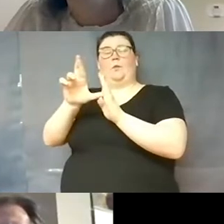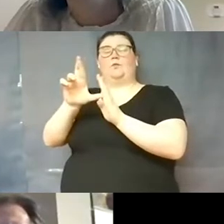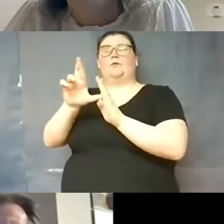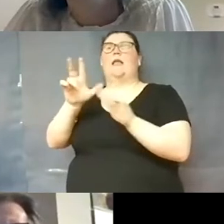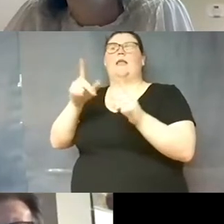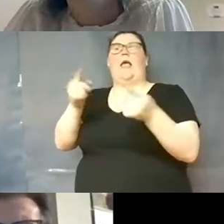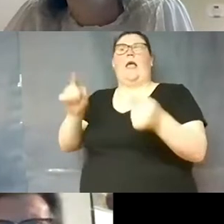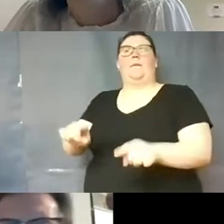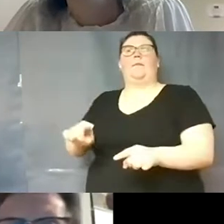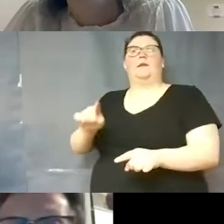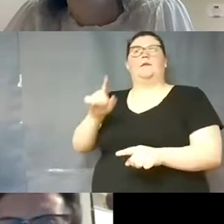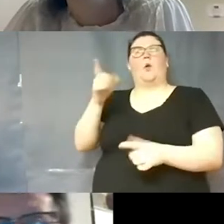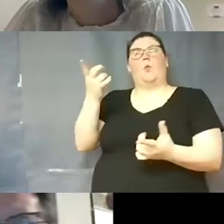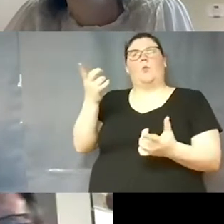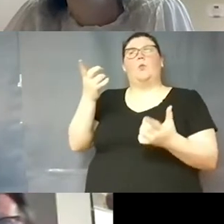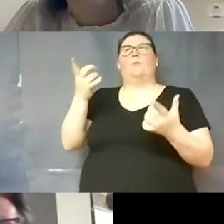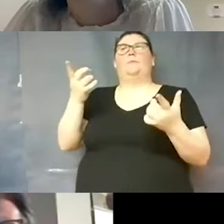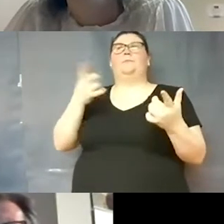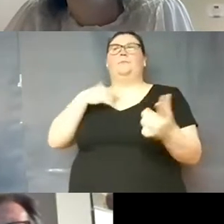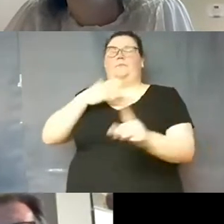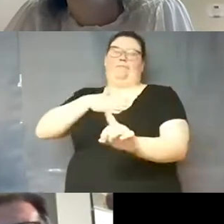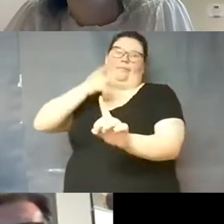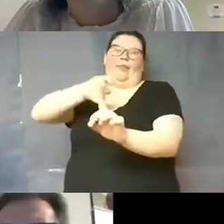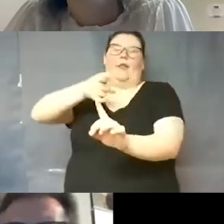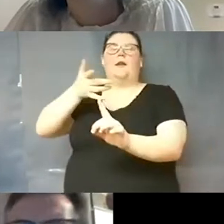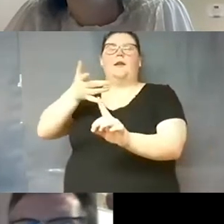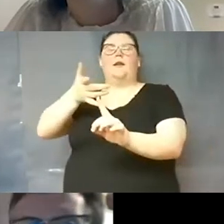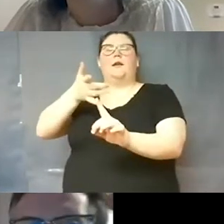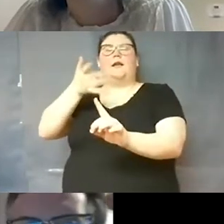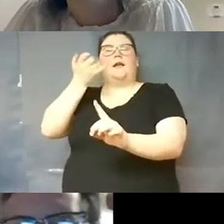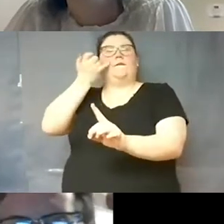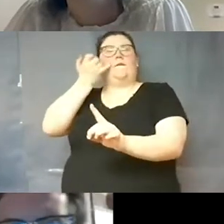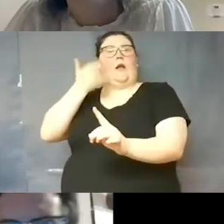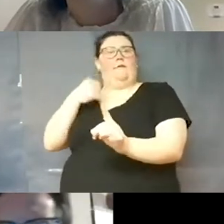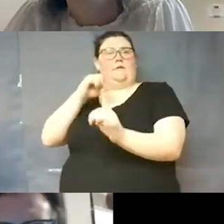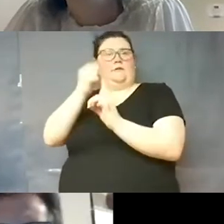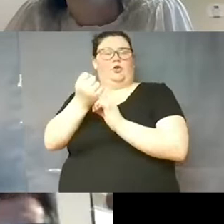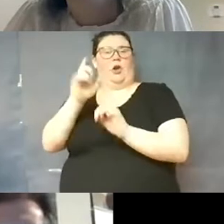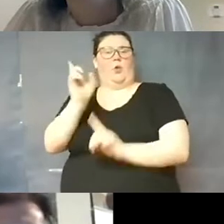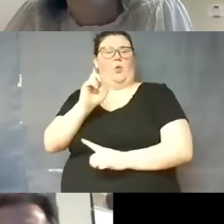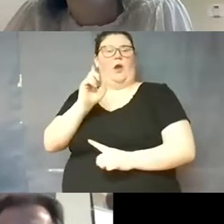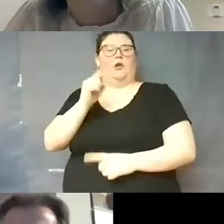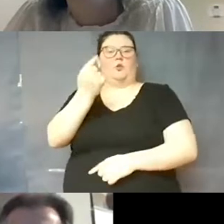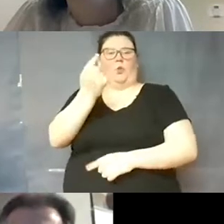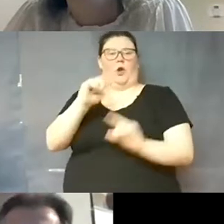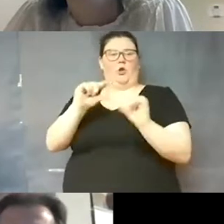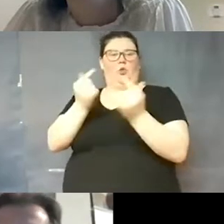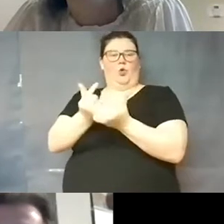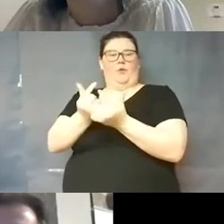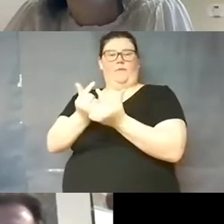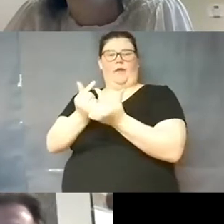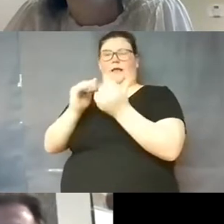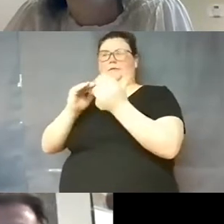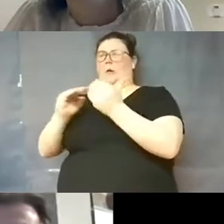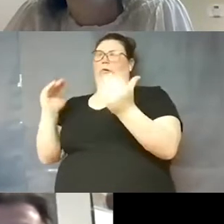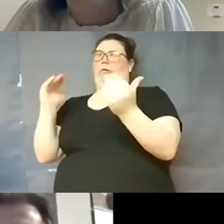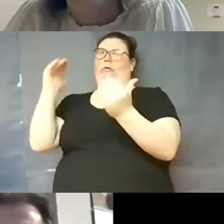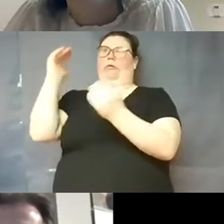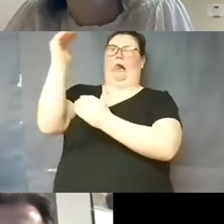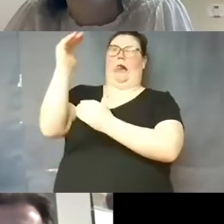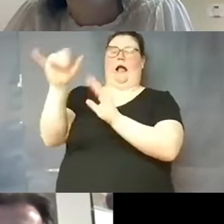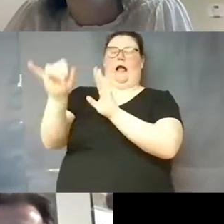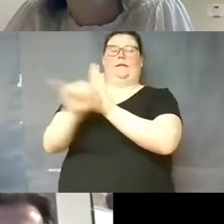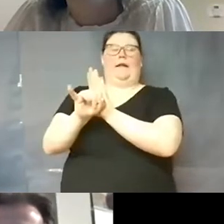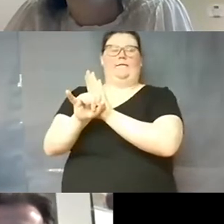at is that when we if we have situations where there is one group that is overly identified